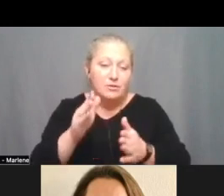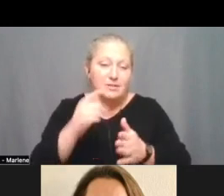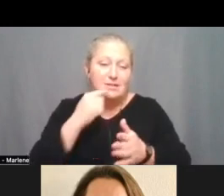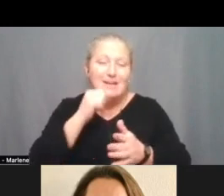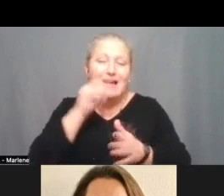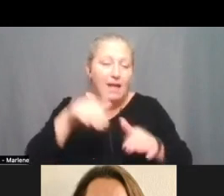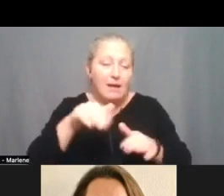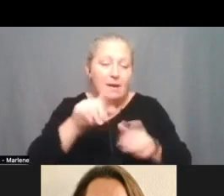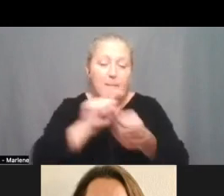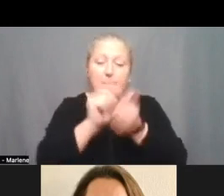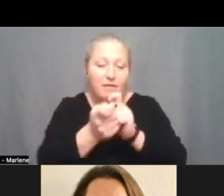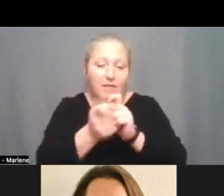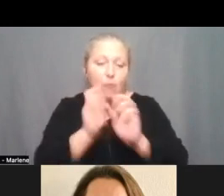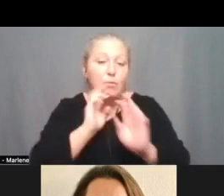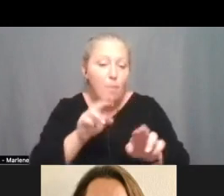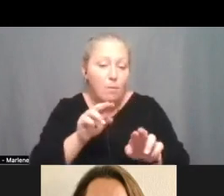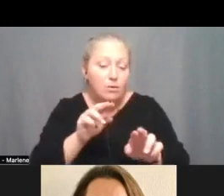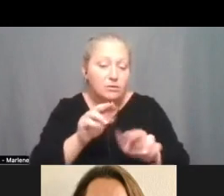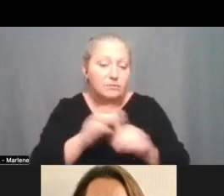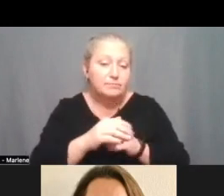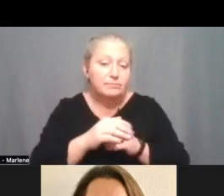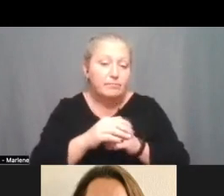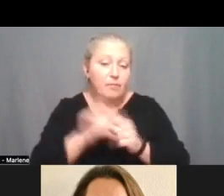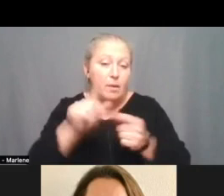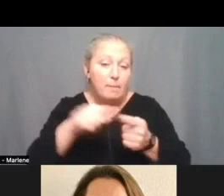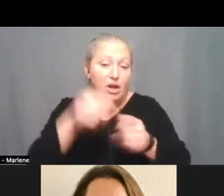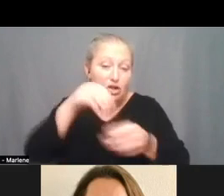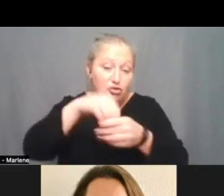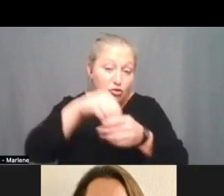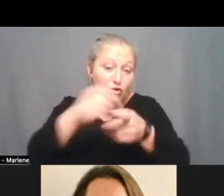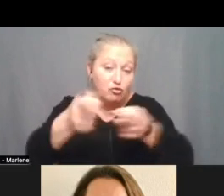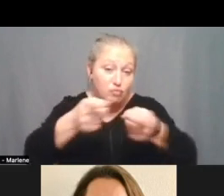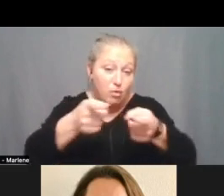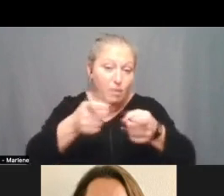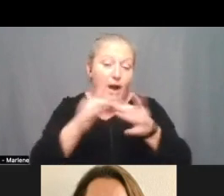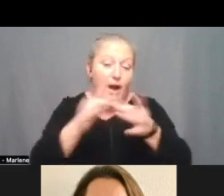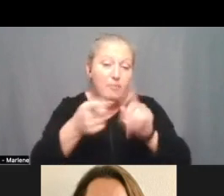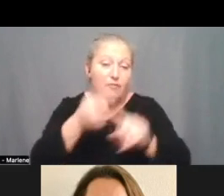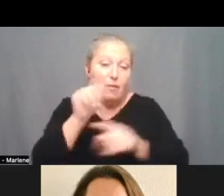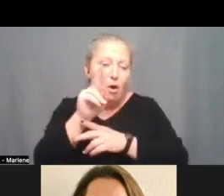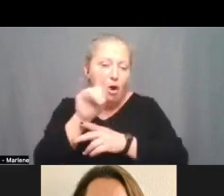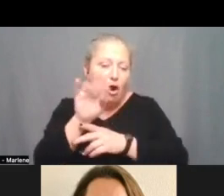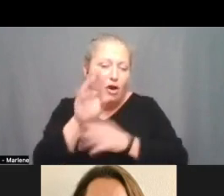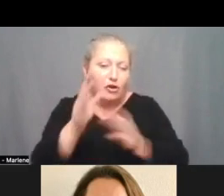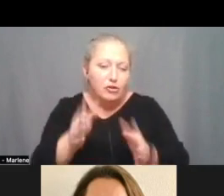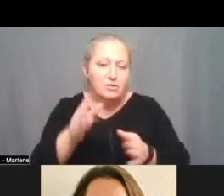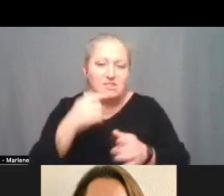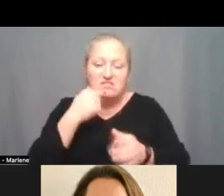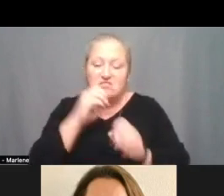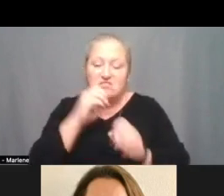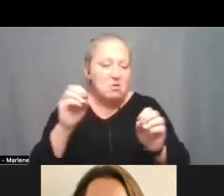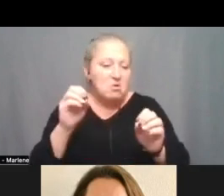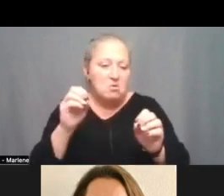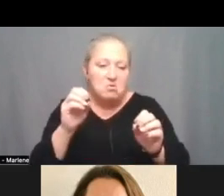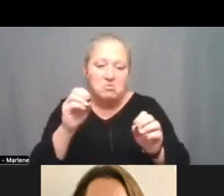report and um in regards to internal controls the comments from the auditors that there was no deficiencies in